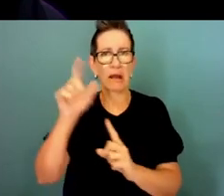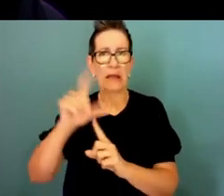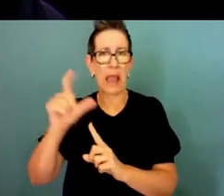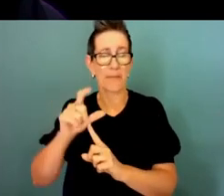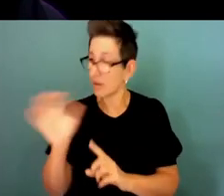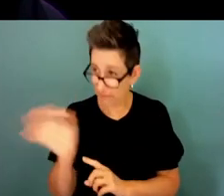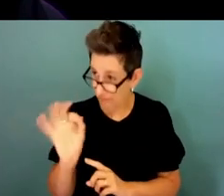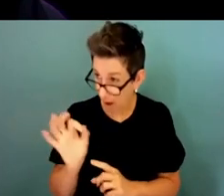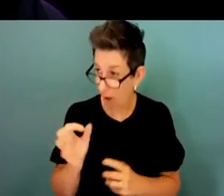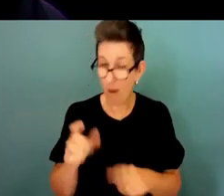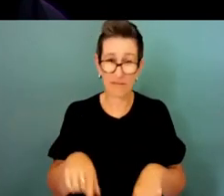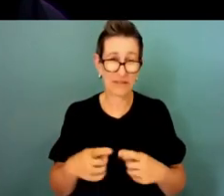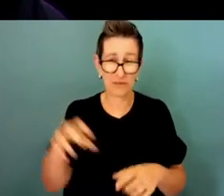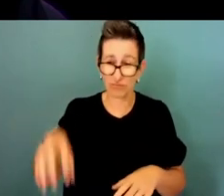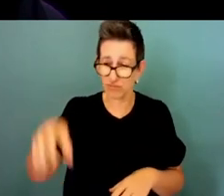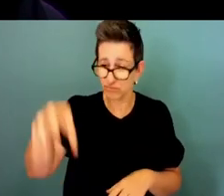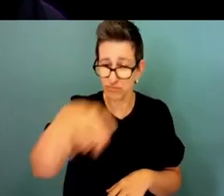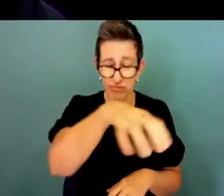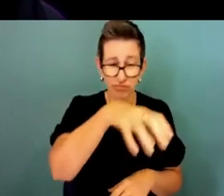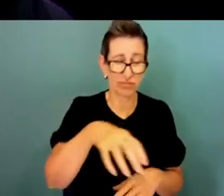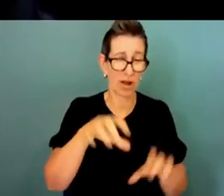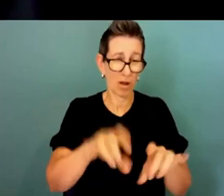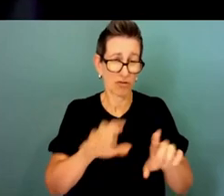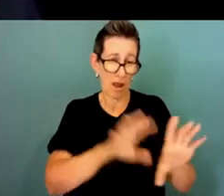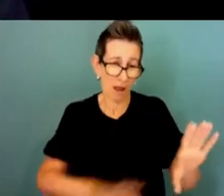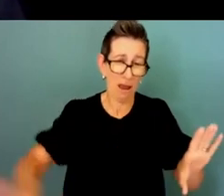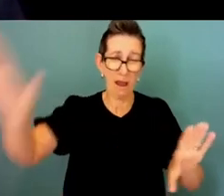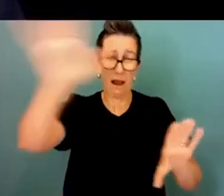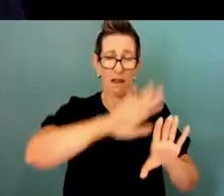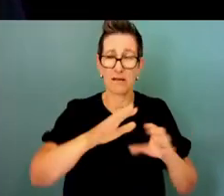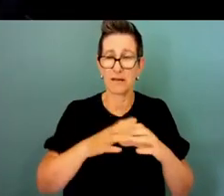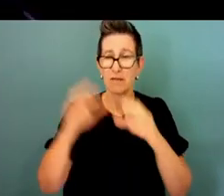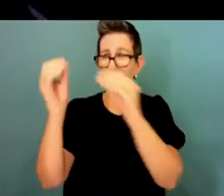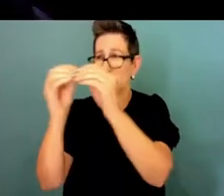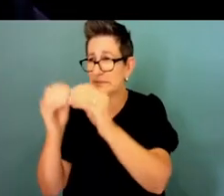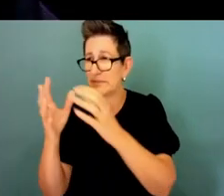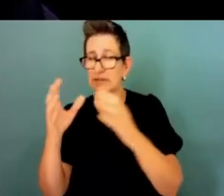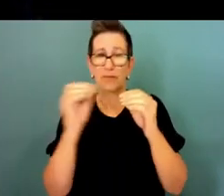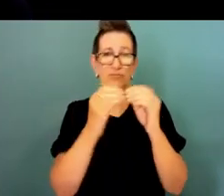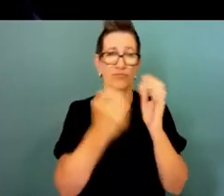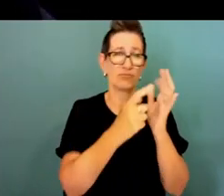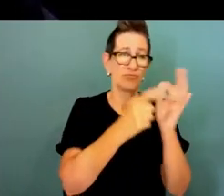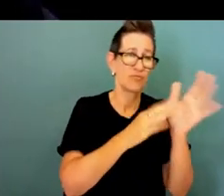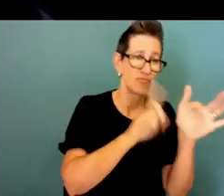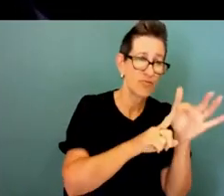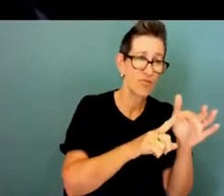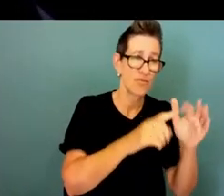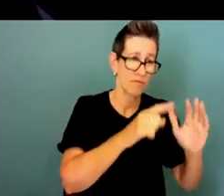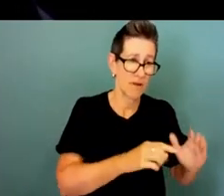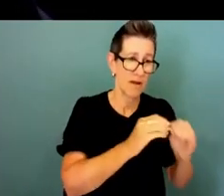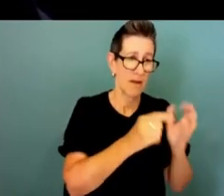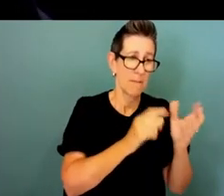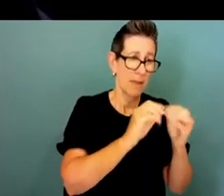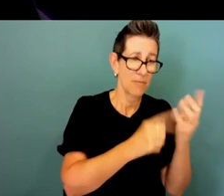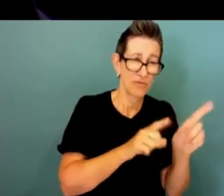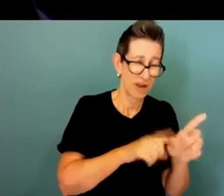people all over Australia from Brisbane to Broome to Bunbury so people are everywhere and we